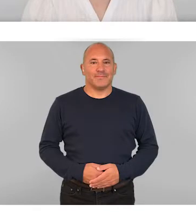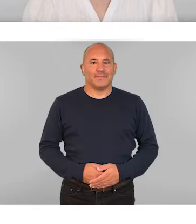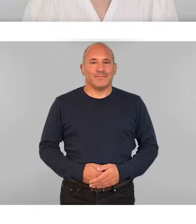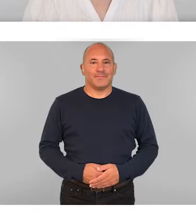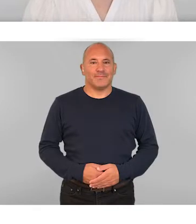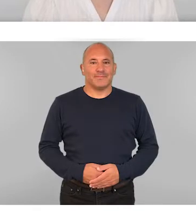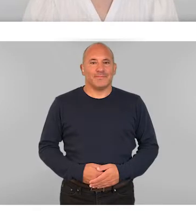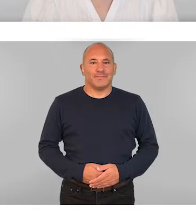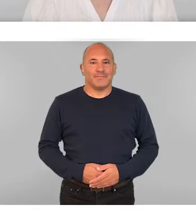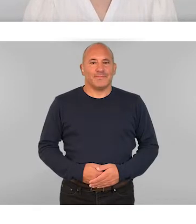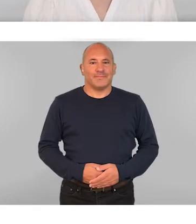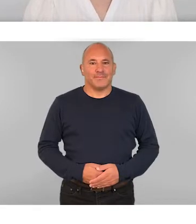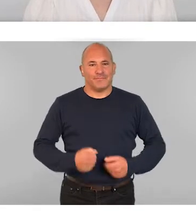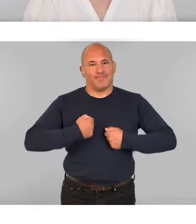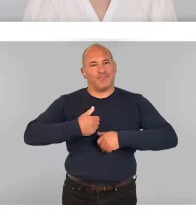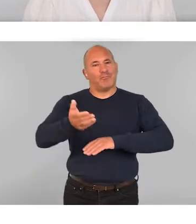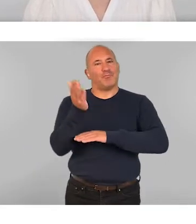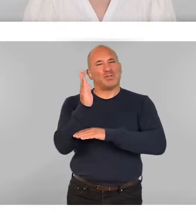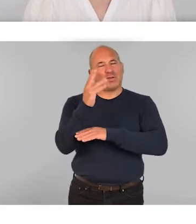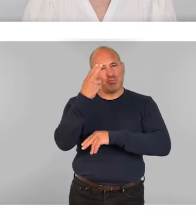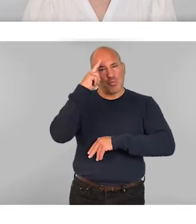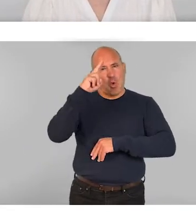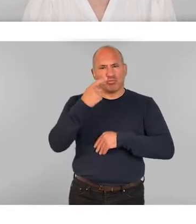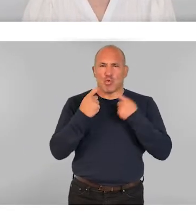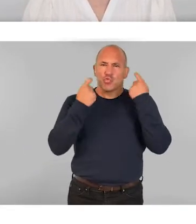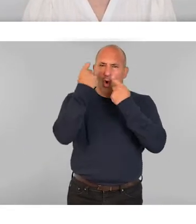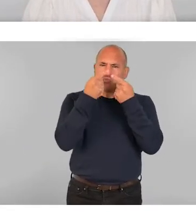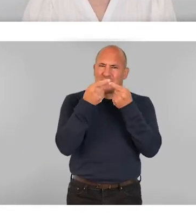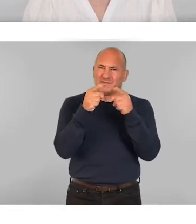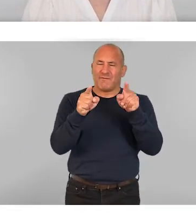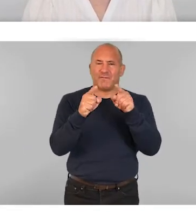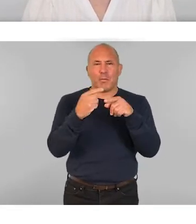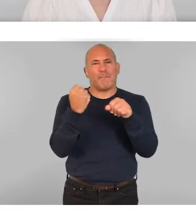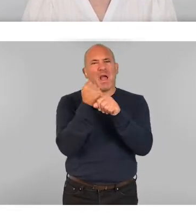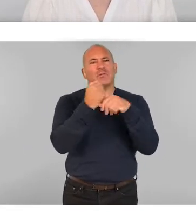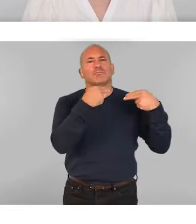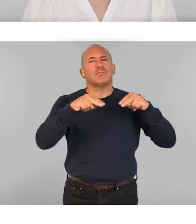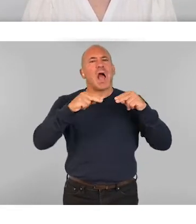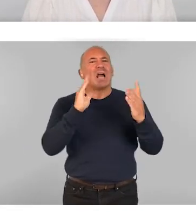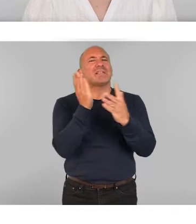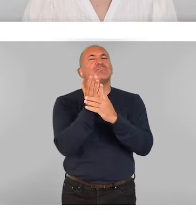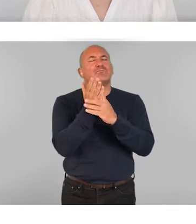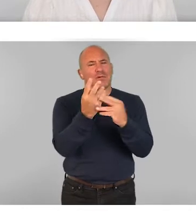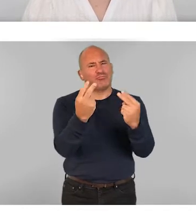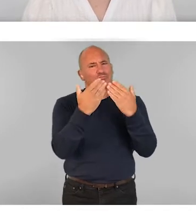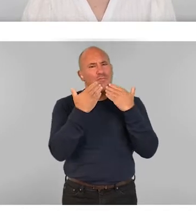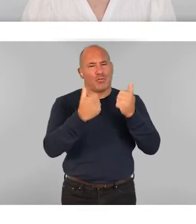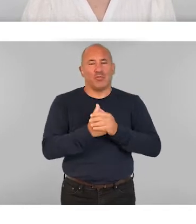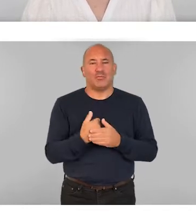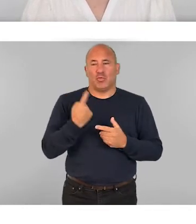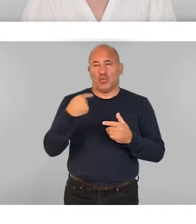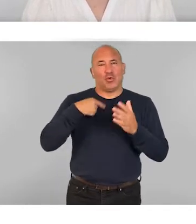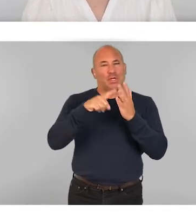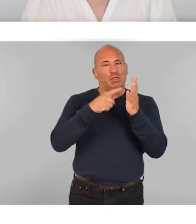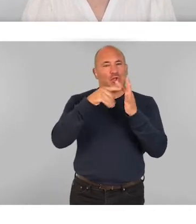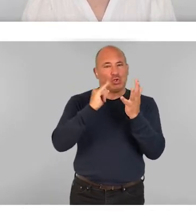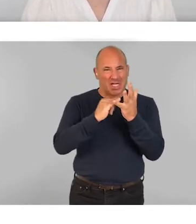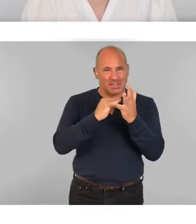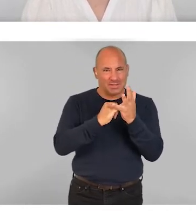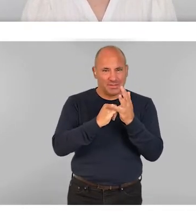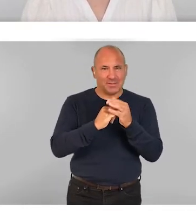Thank you for joining us for our presentation, Considering Difference, Making Dance Accessible. I'm Jess, a white woman in my late 20s with dark blonde hair.